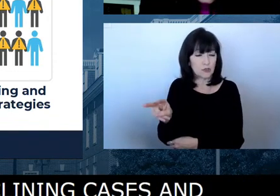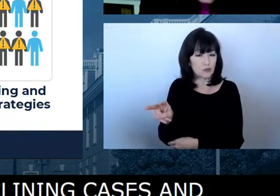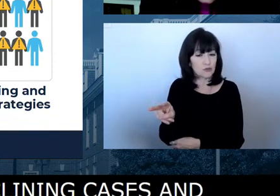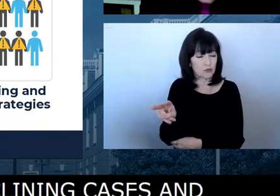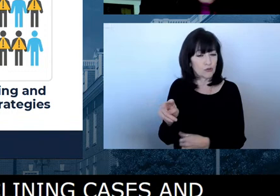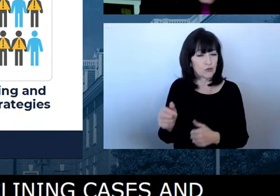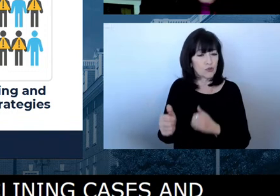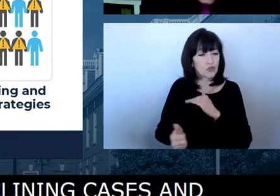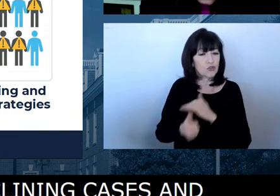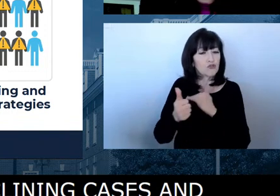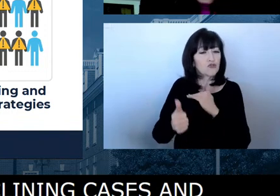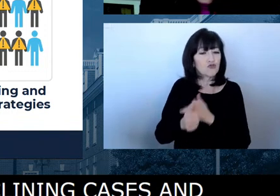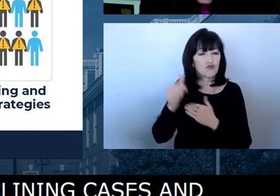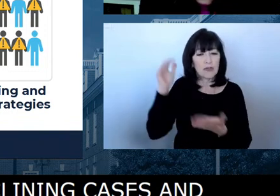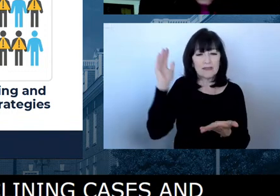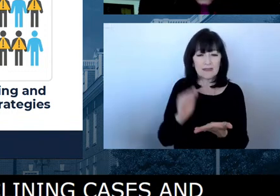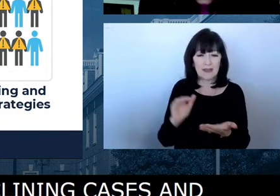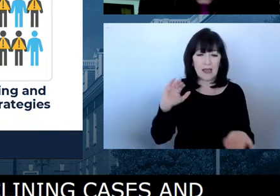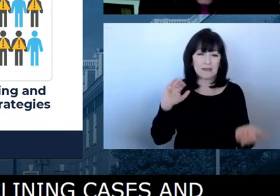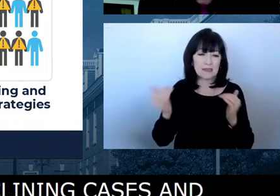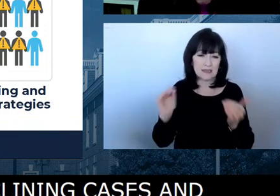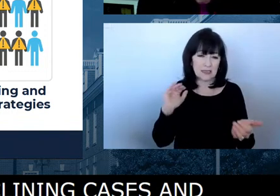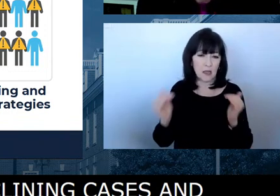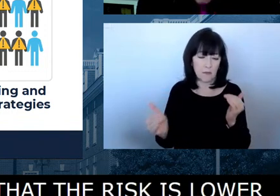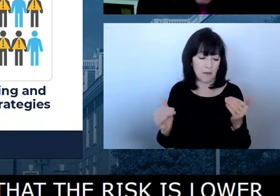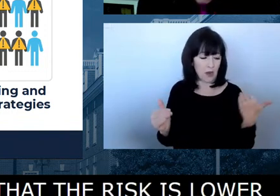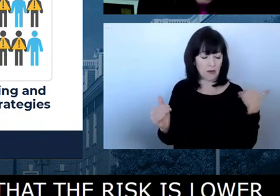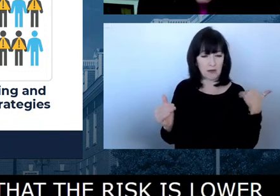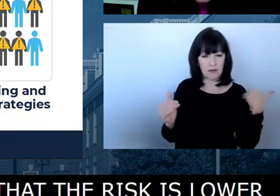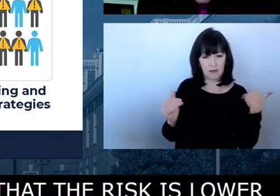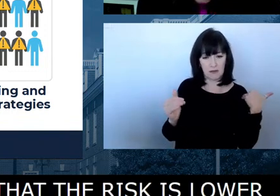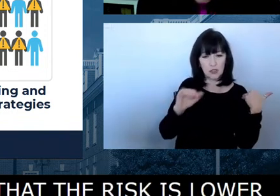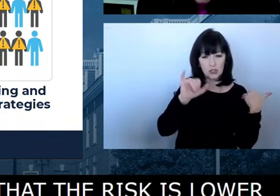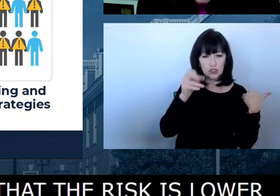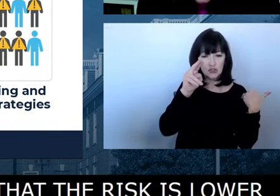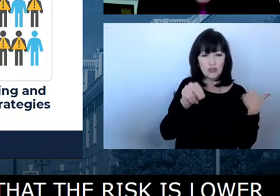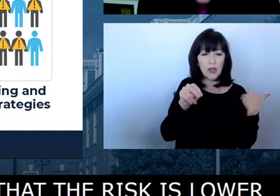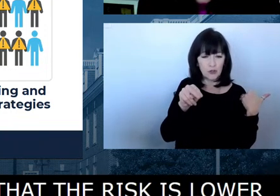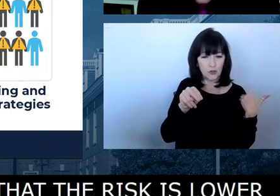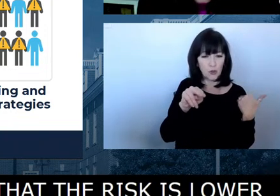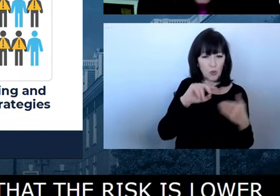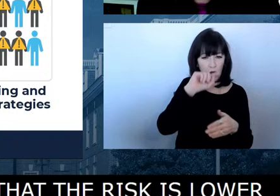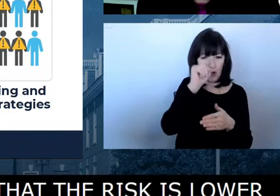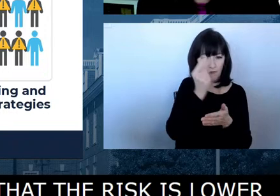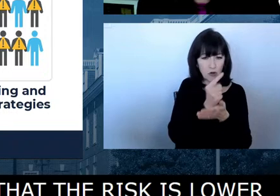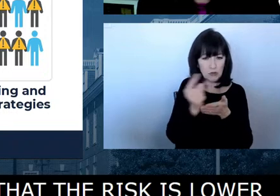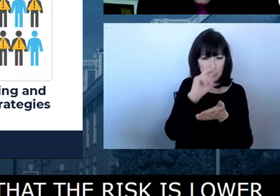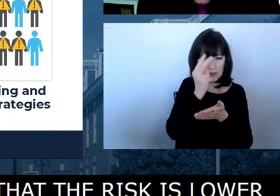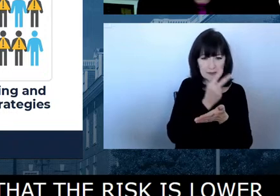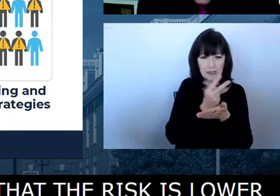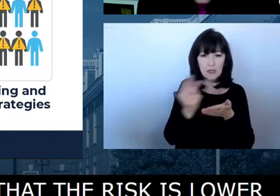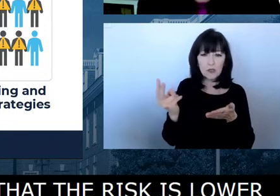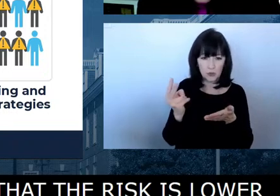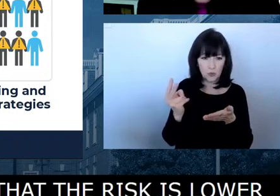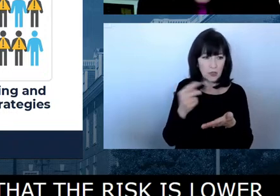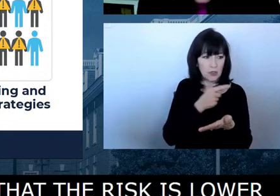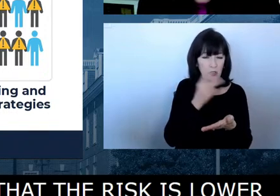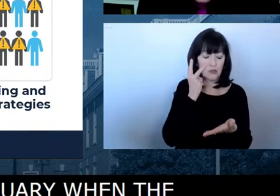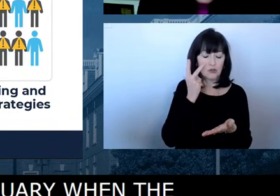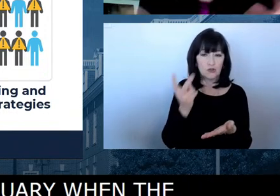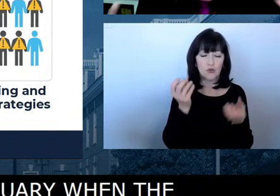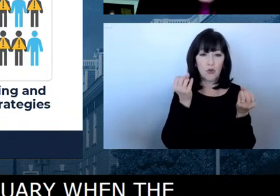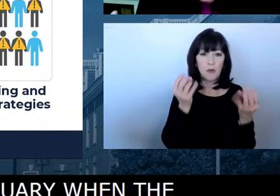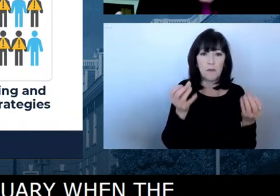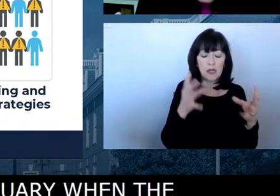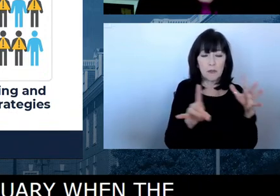governor referenced, we were seeing 3000 cases a day. Um, but again, the risk is different depending on the person.